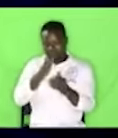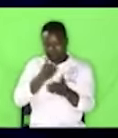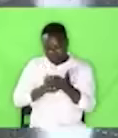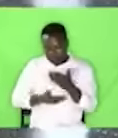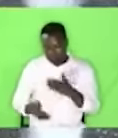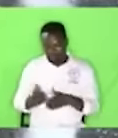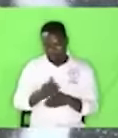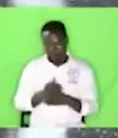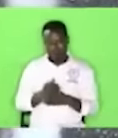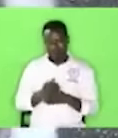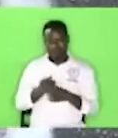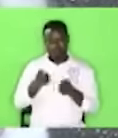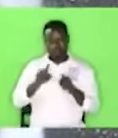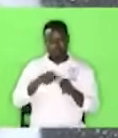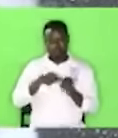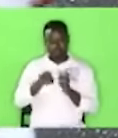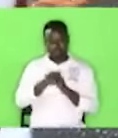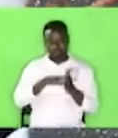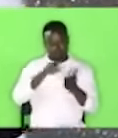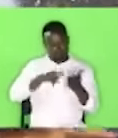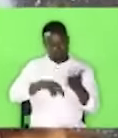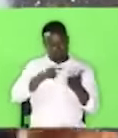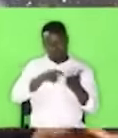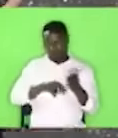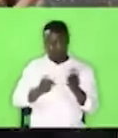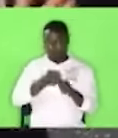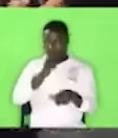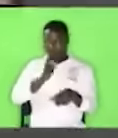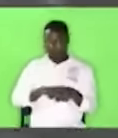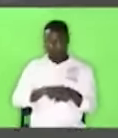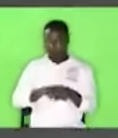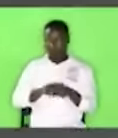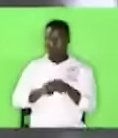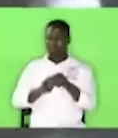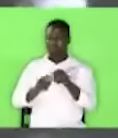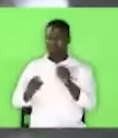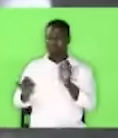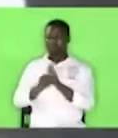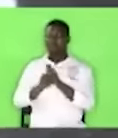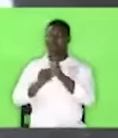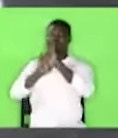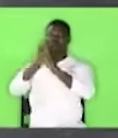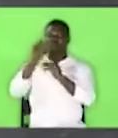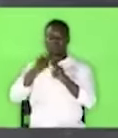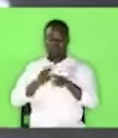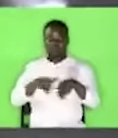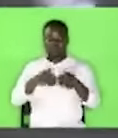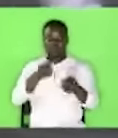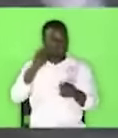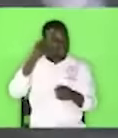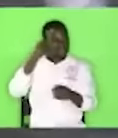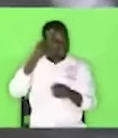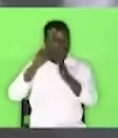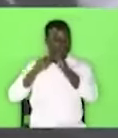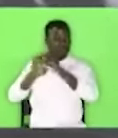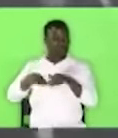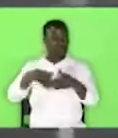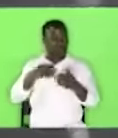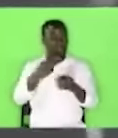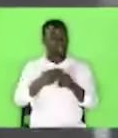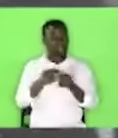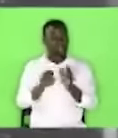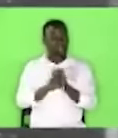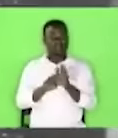when I was reading the Bible the first time I came across God has given him a name I thought that God was going to give him a name like